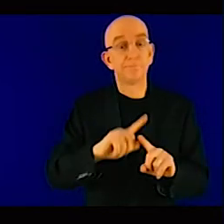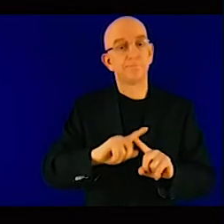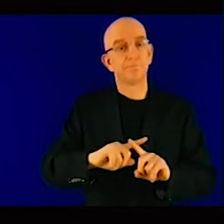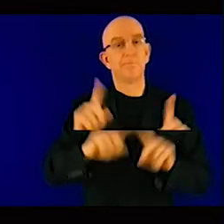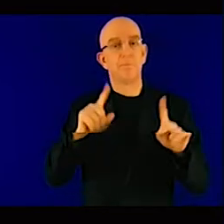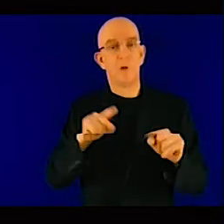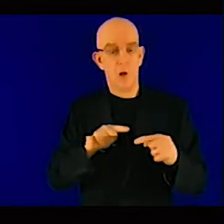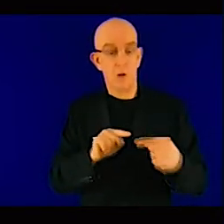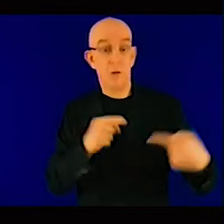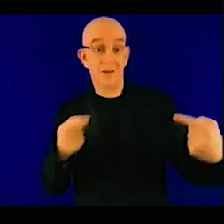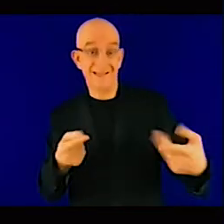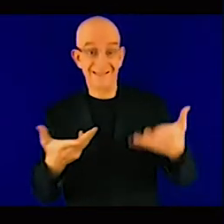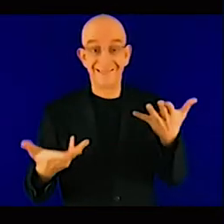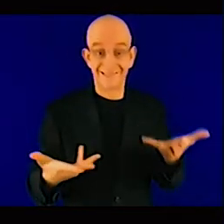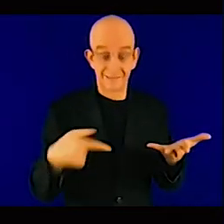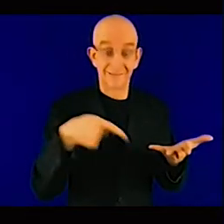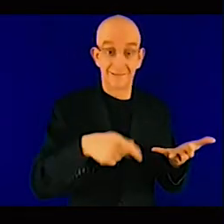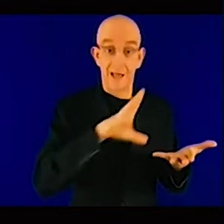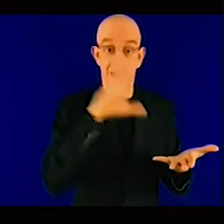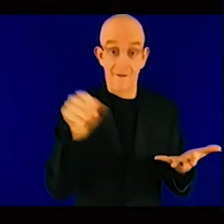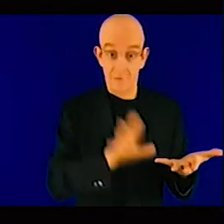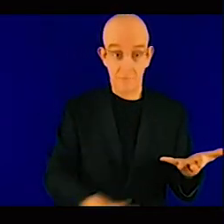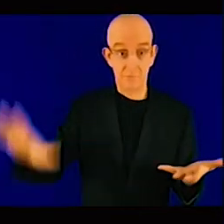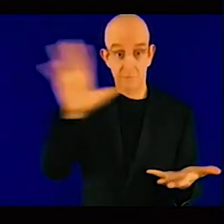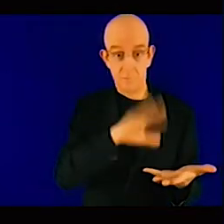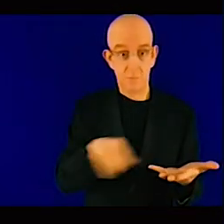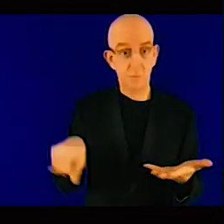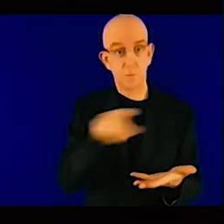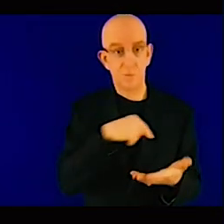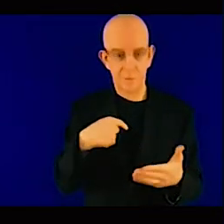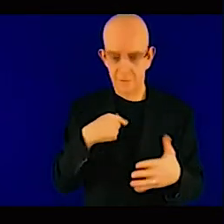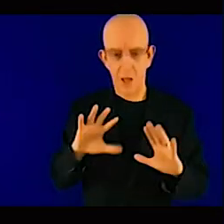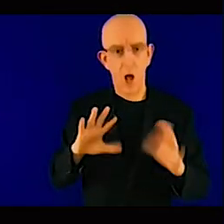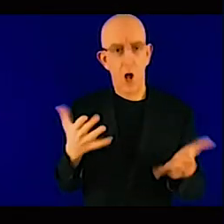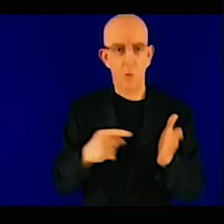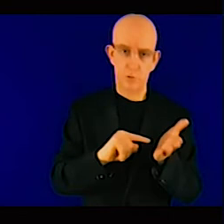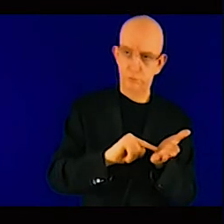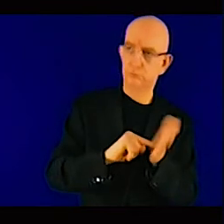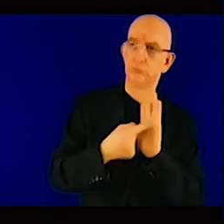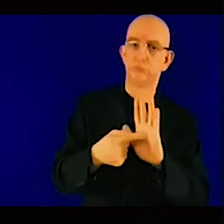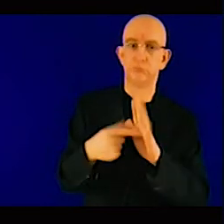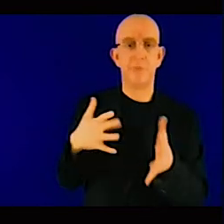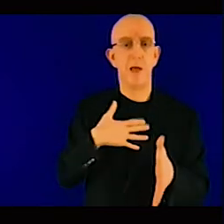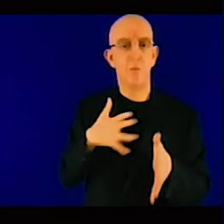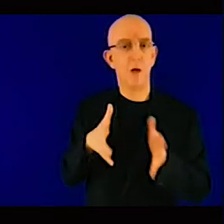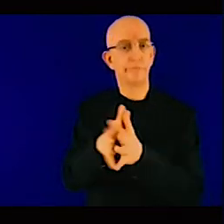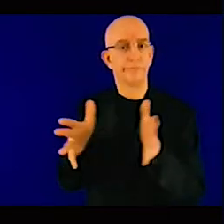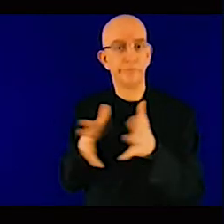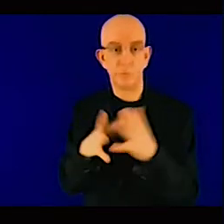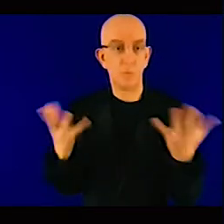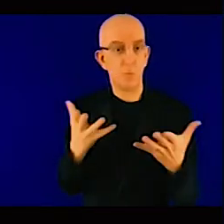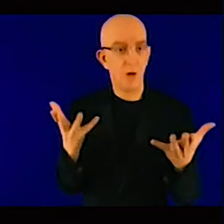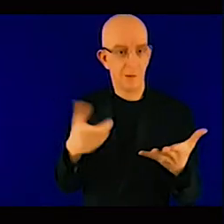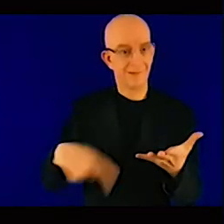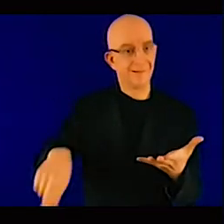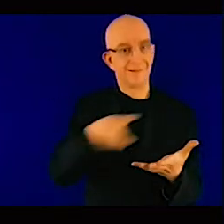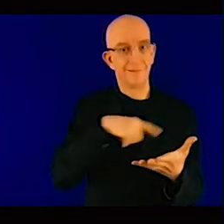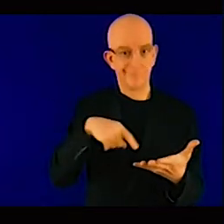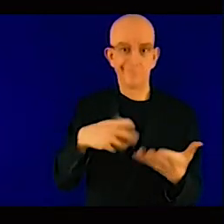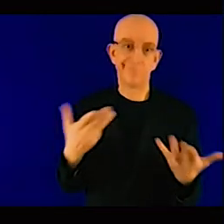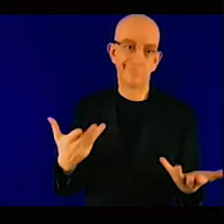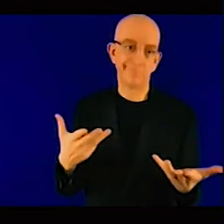absorption capacity of African countries. Because even if those funds are made